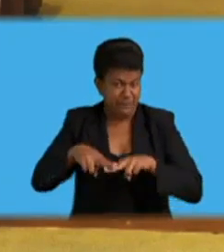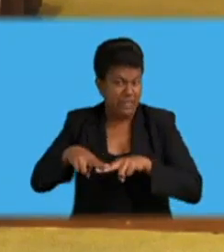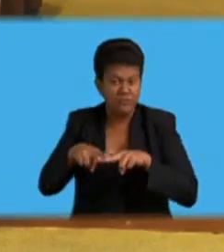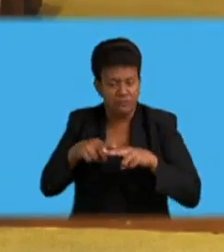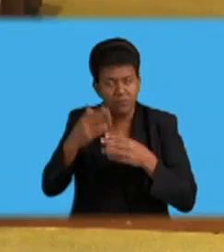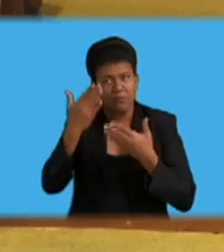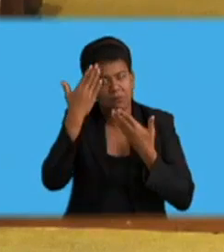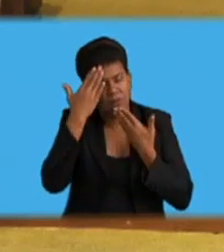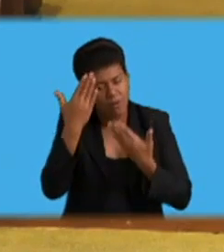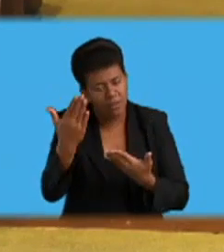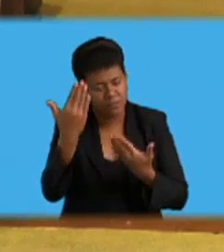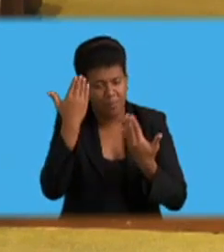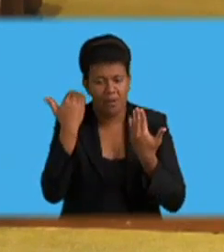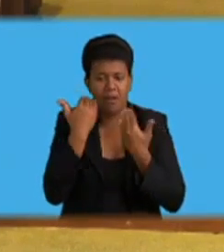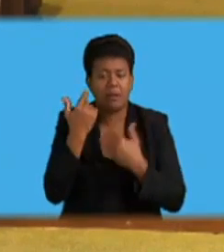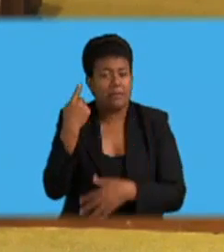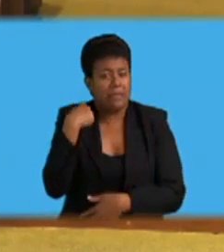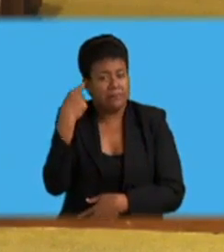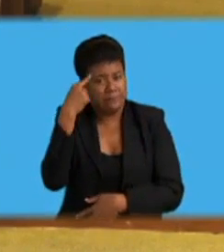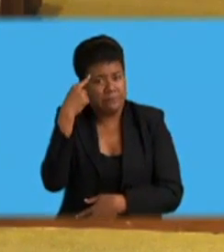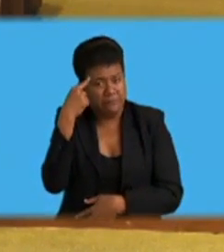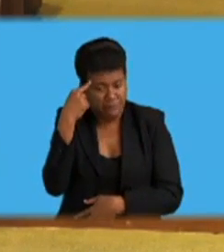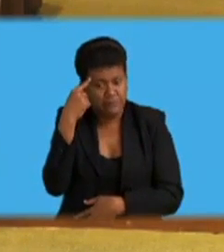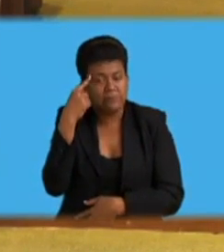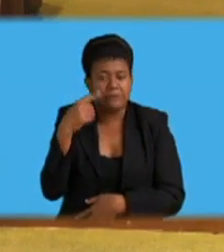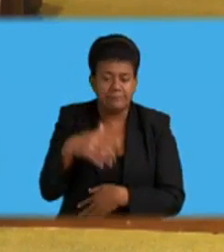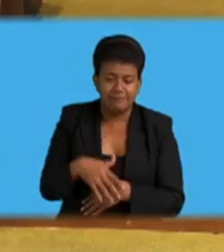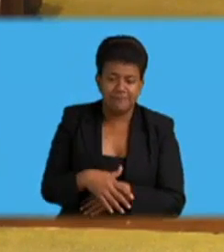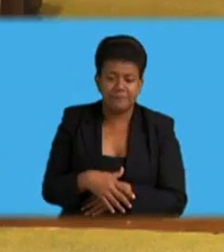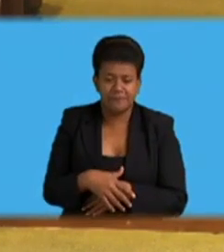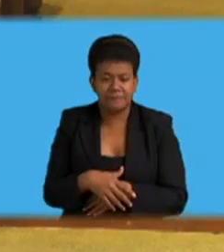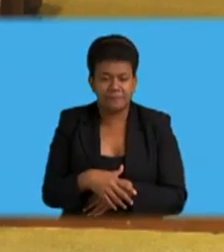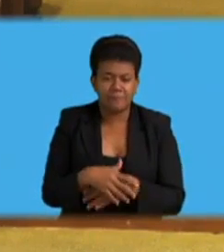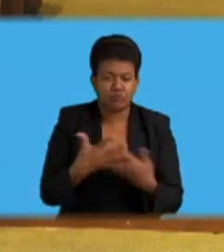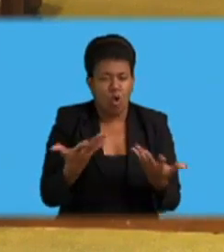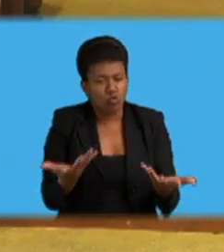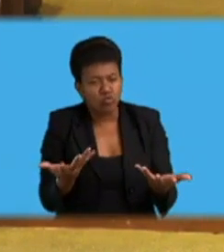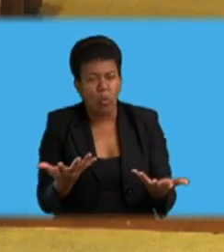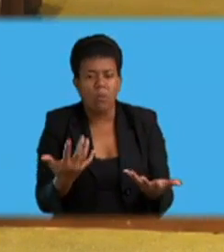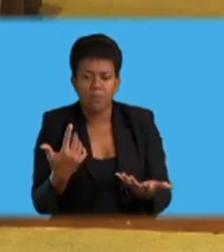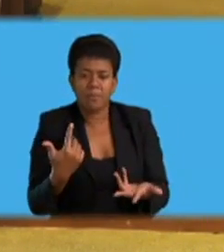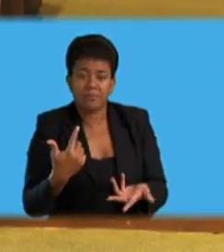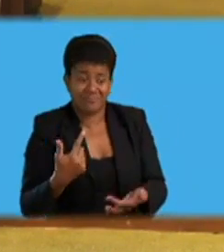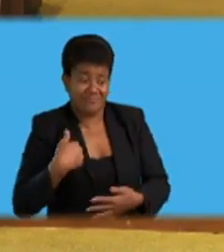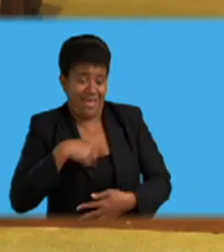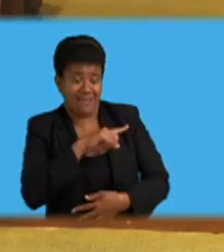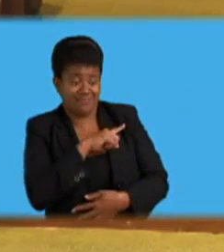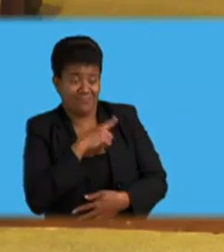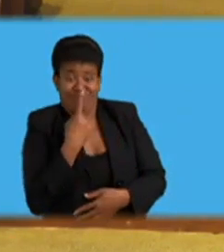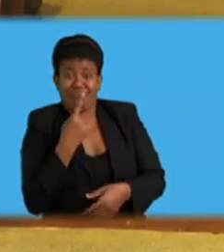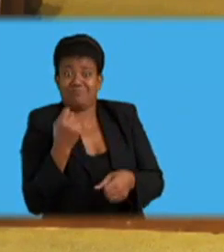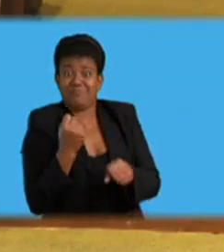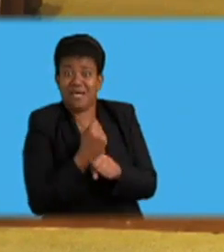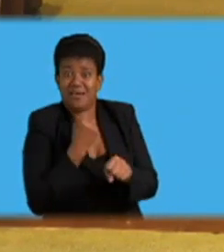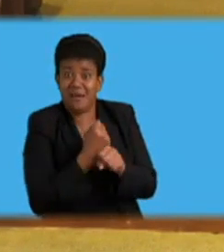I think it also calls upon us as legislators to